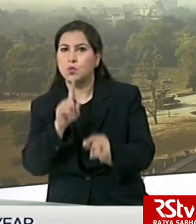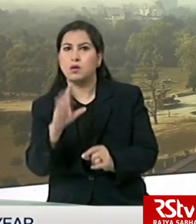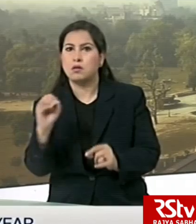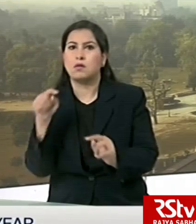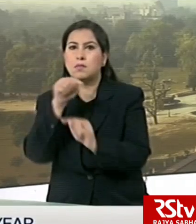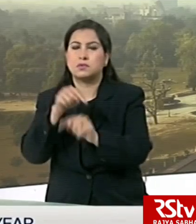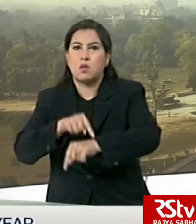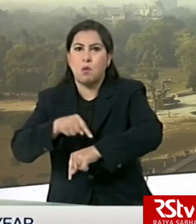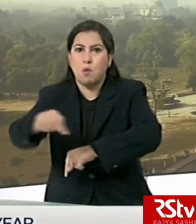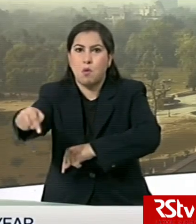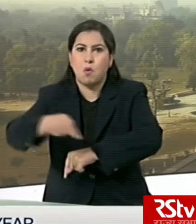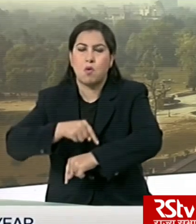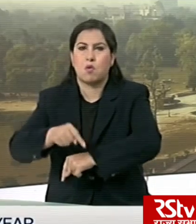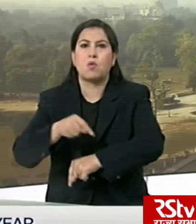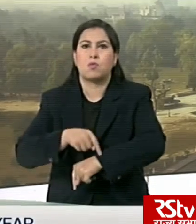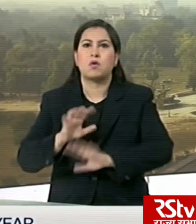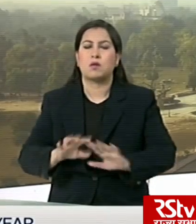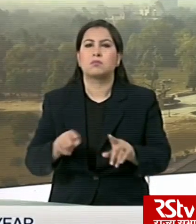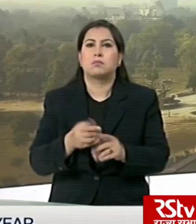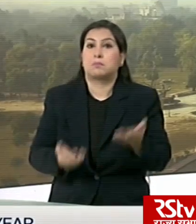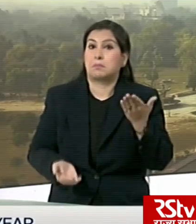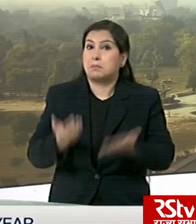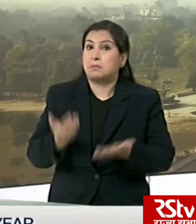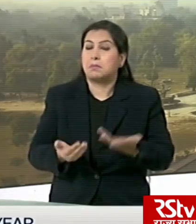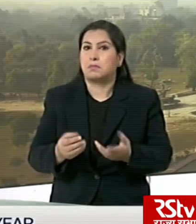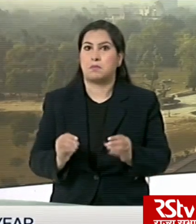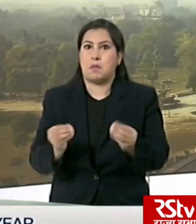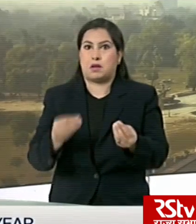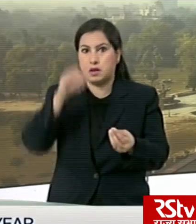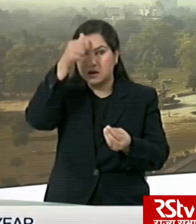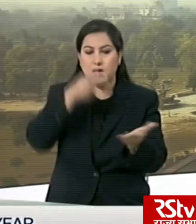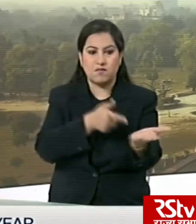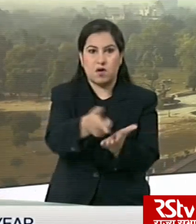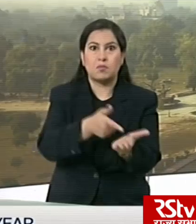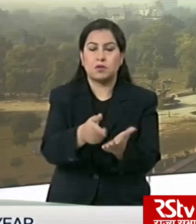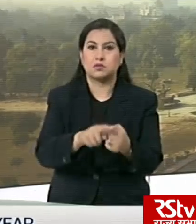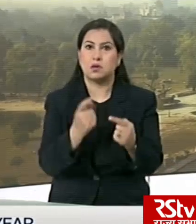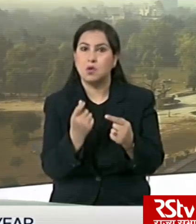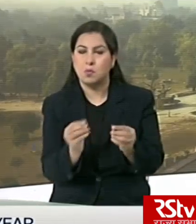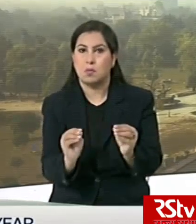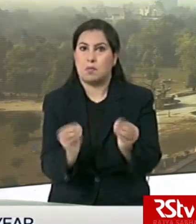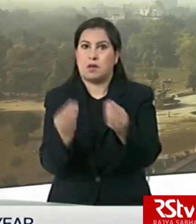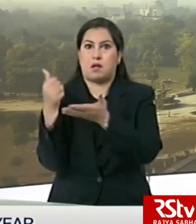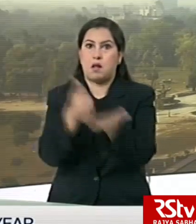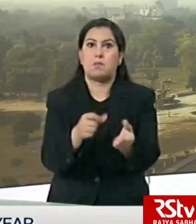of its long-period average. That could prove to be a boon for India's farmers and the economy.